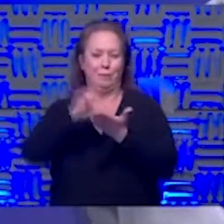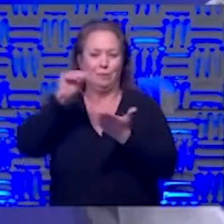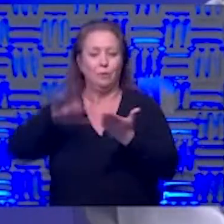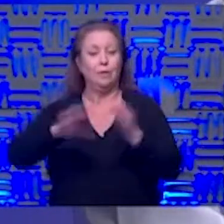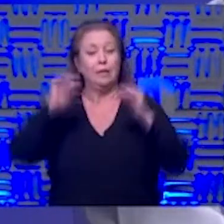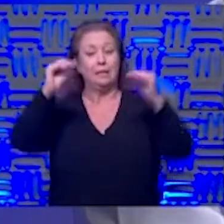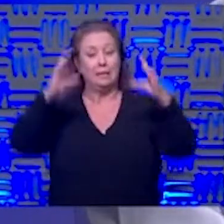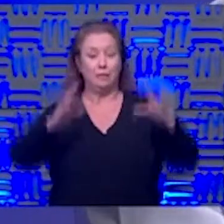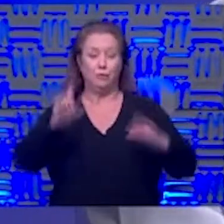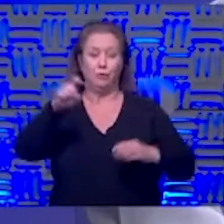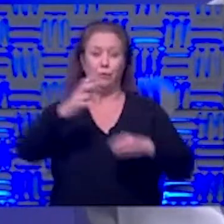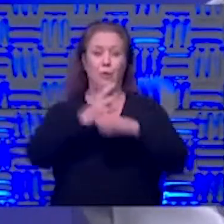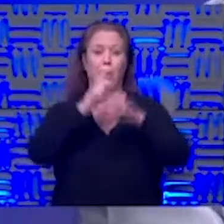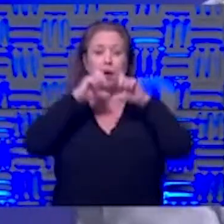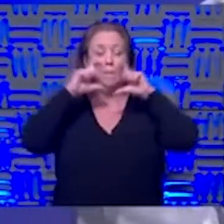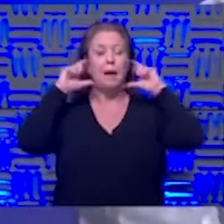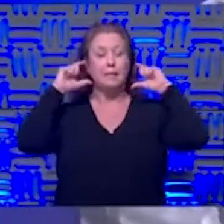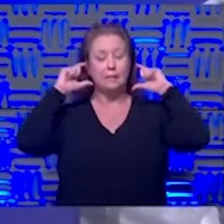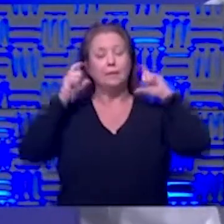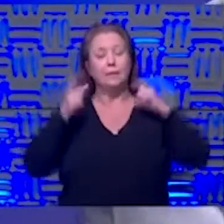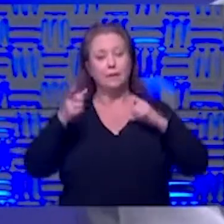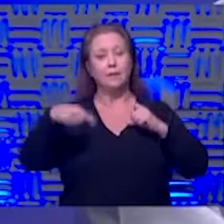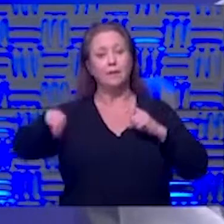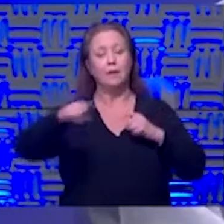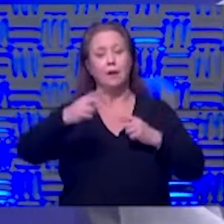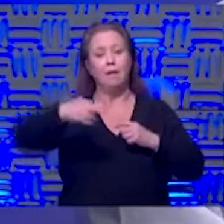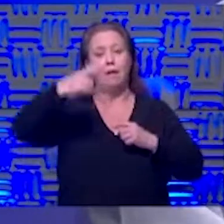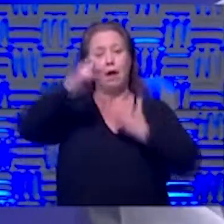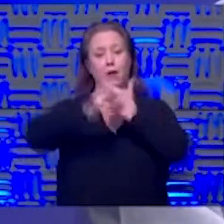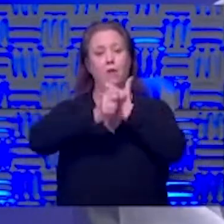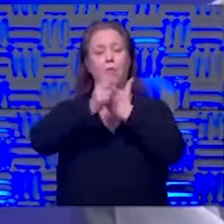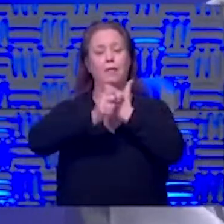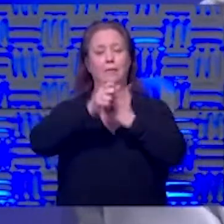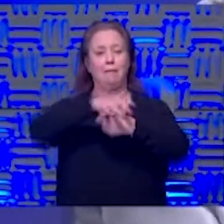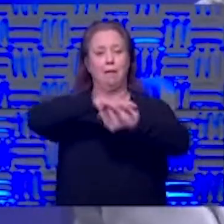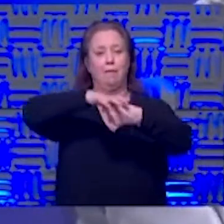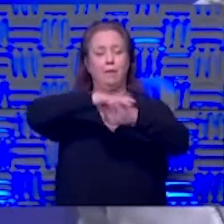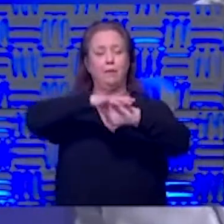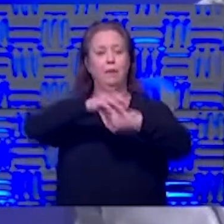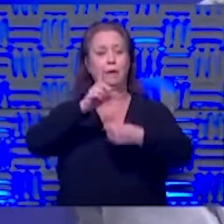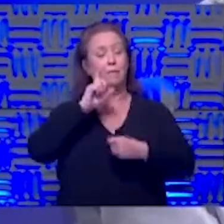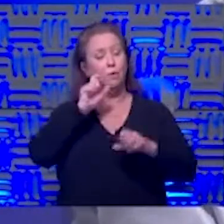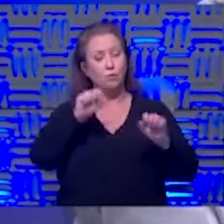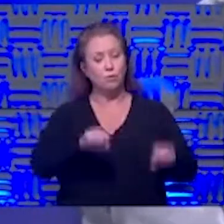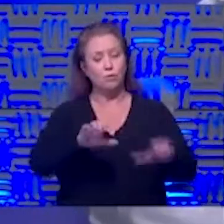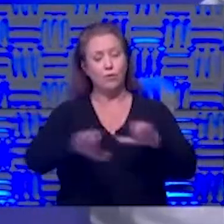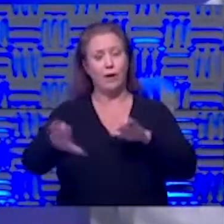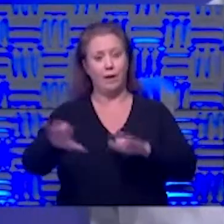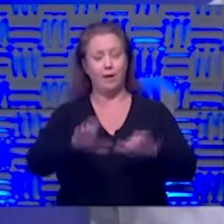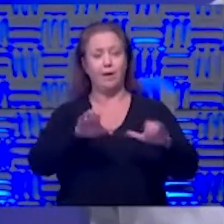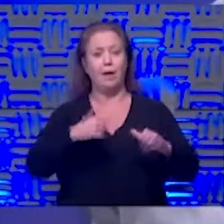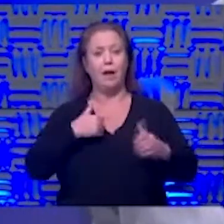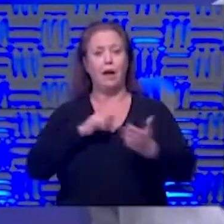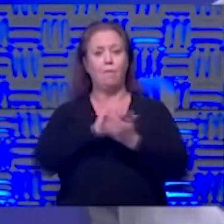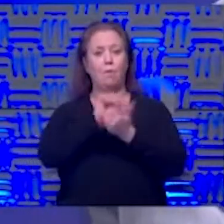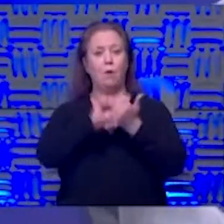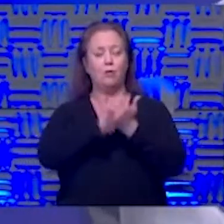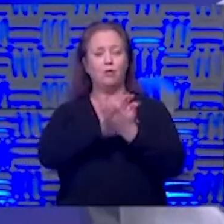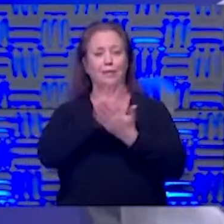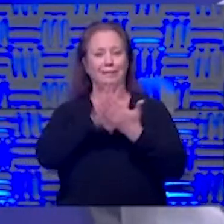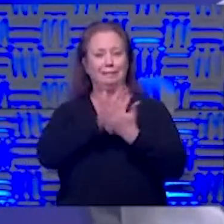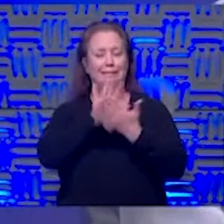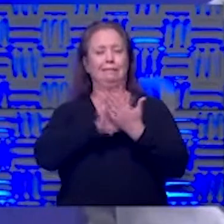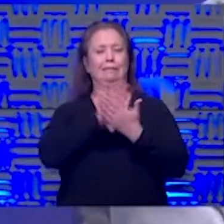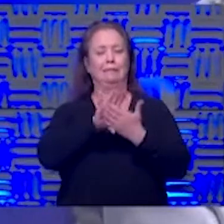teachers really should have the masks on they are probably going to be in higher risk areas so if you can do those types of things have adequate hand sanitizer